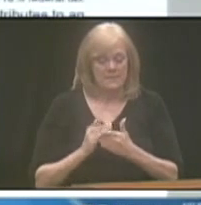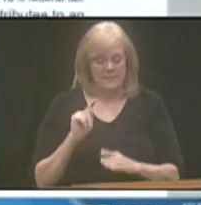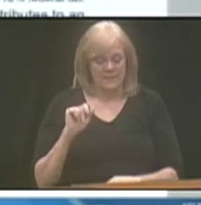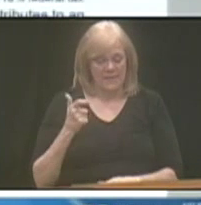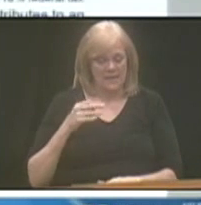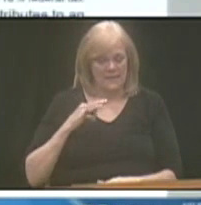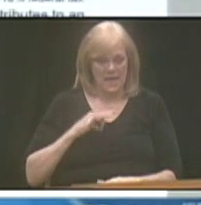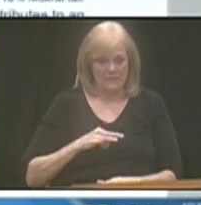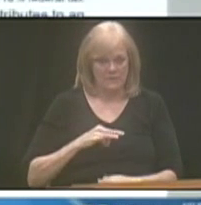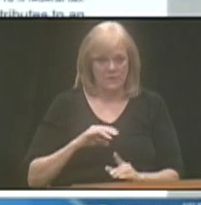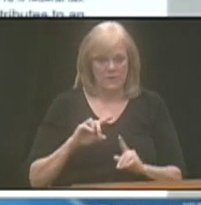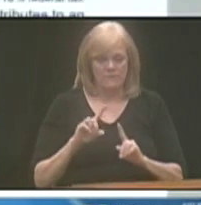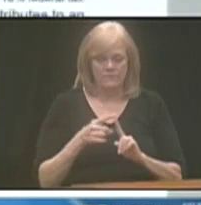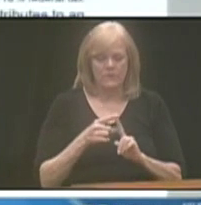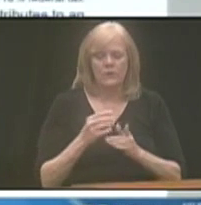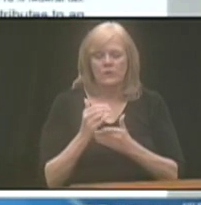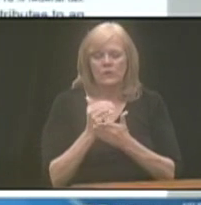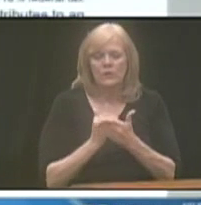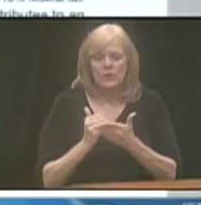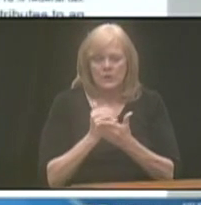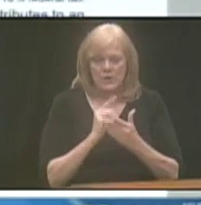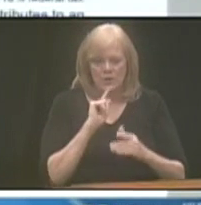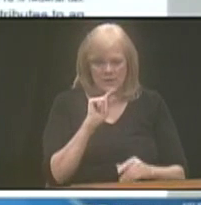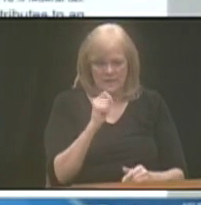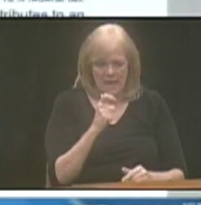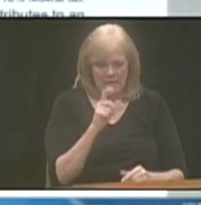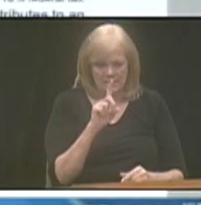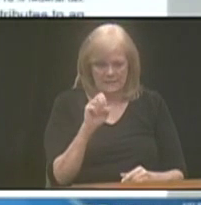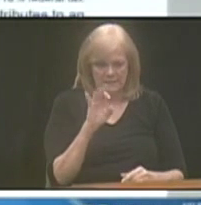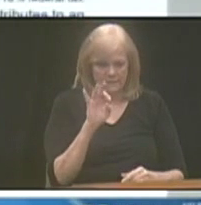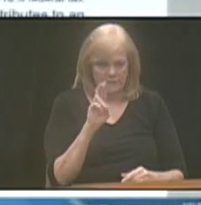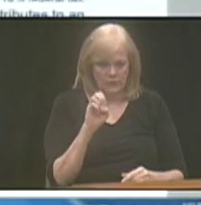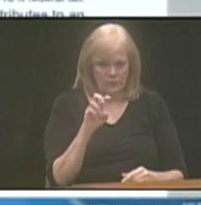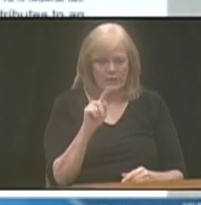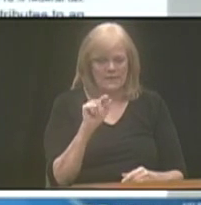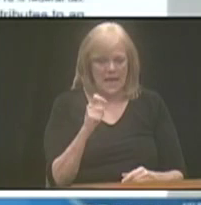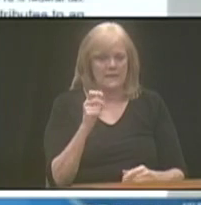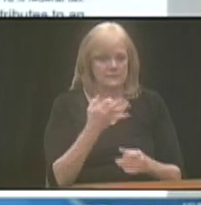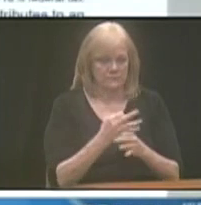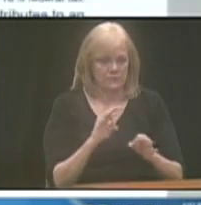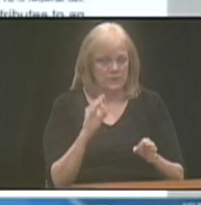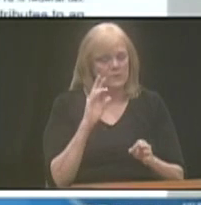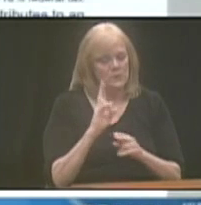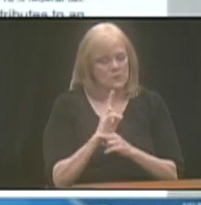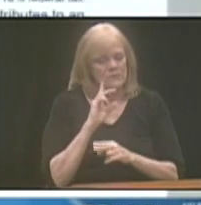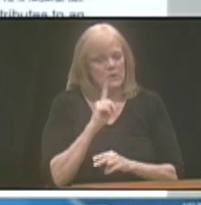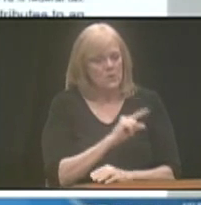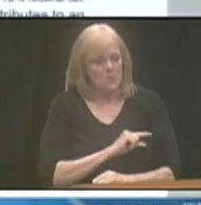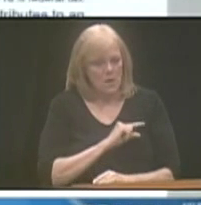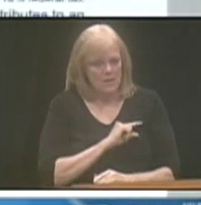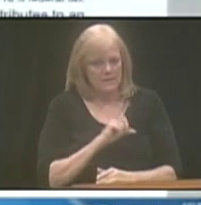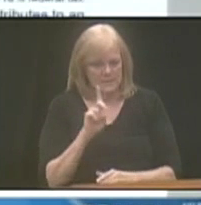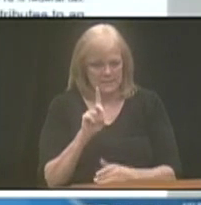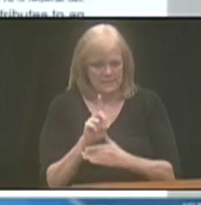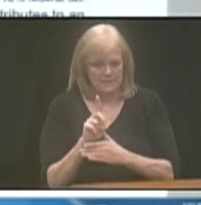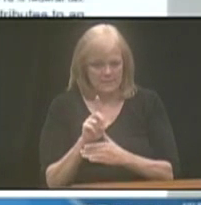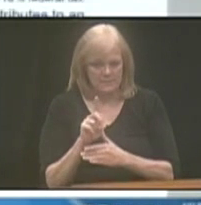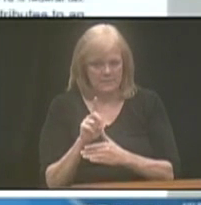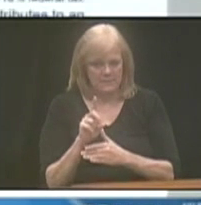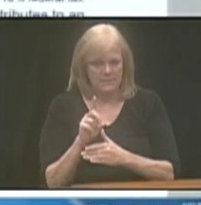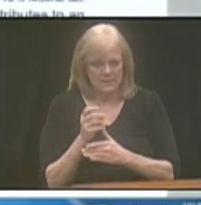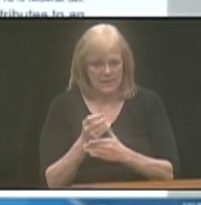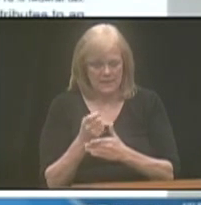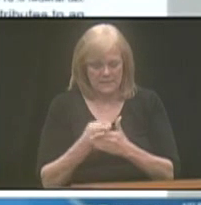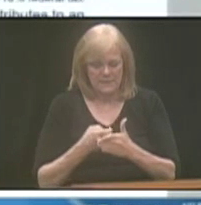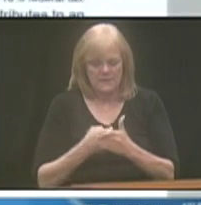advantages are that first, the earnings in these accounts are tax deferred and tax free provided you use it for qualified disability expenses. So,